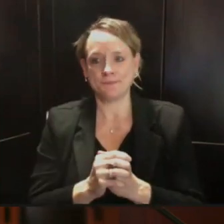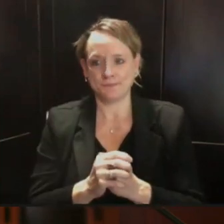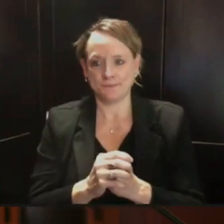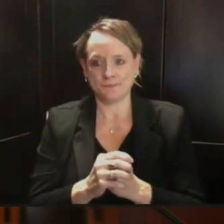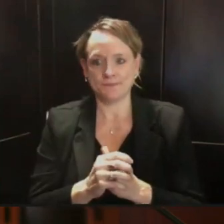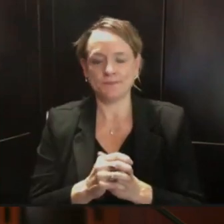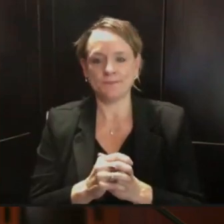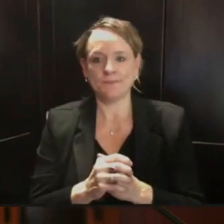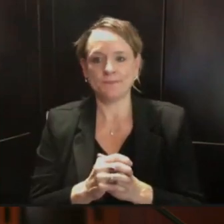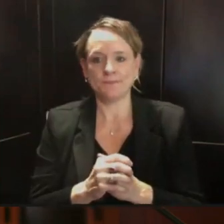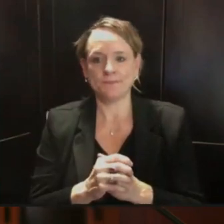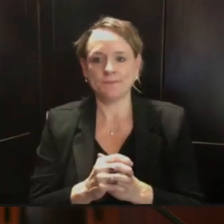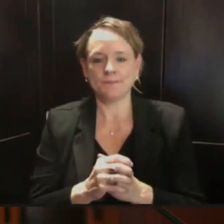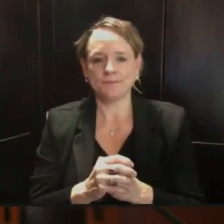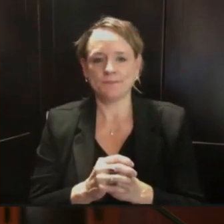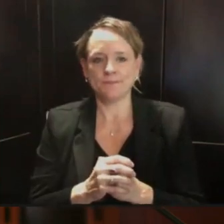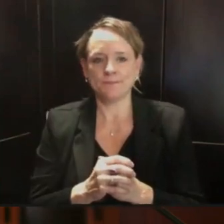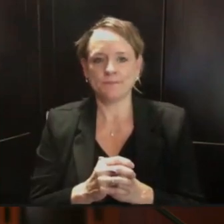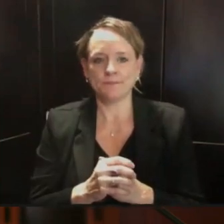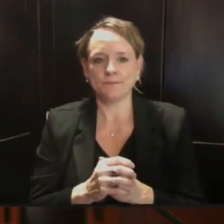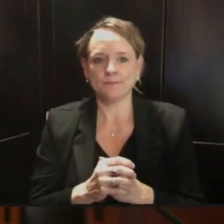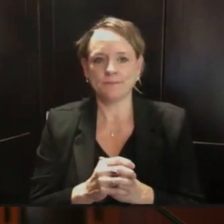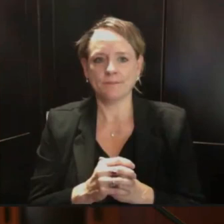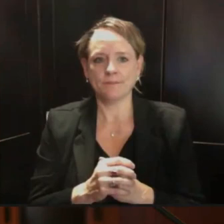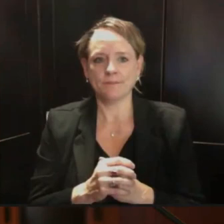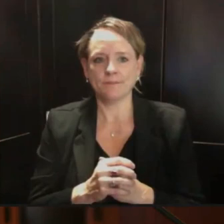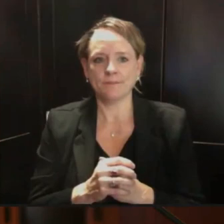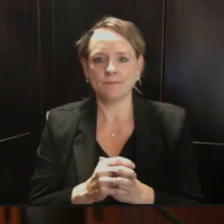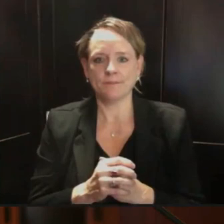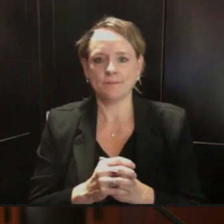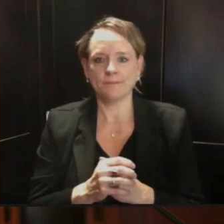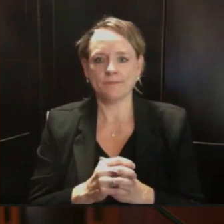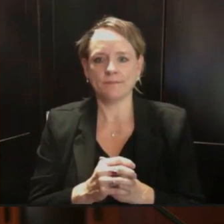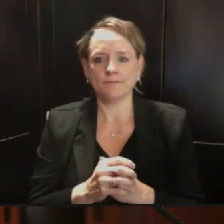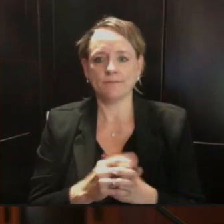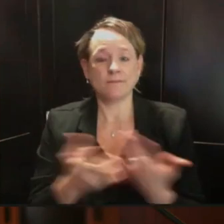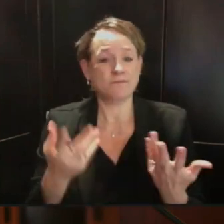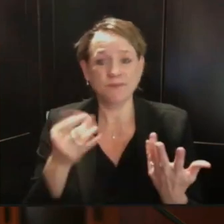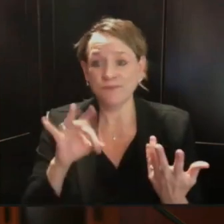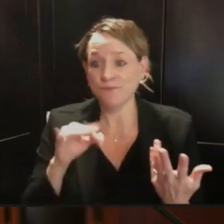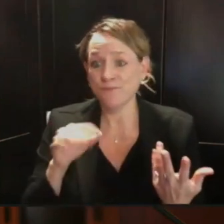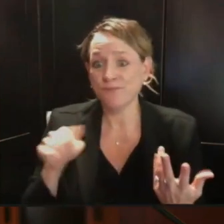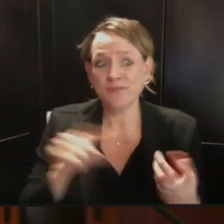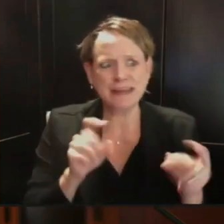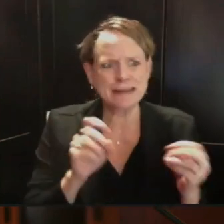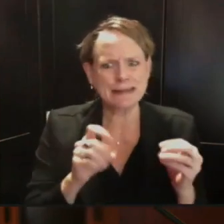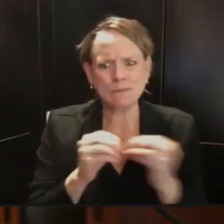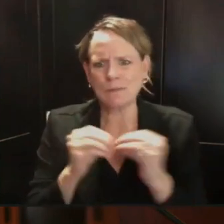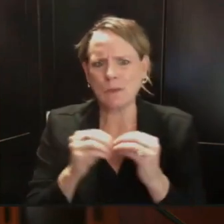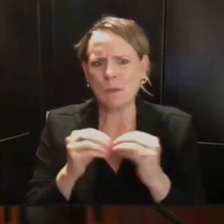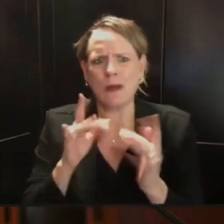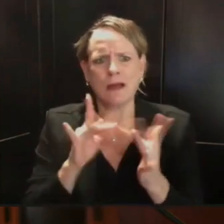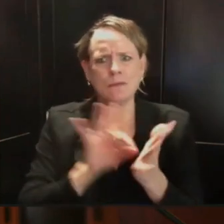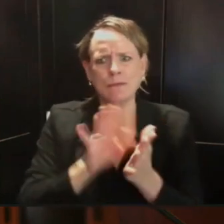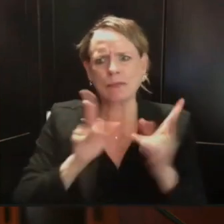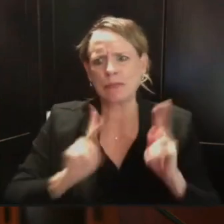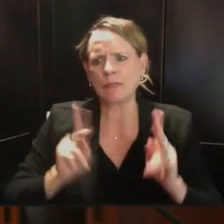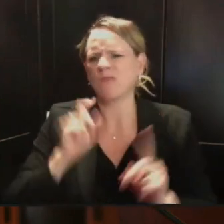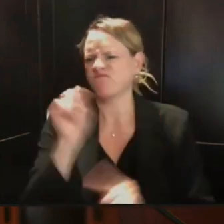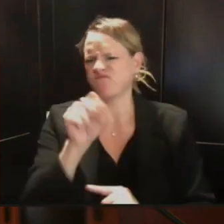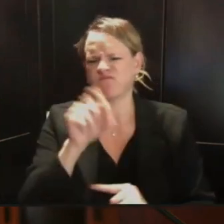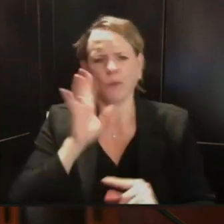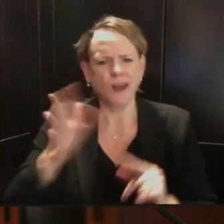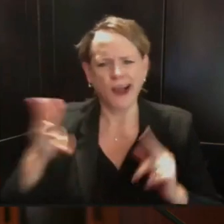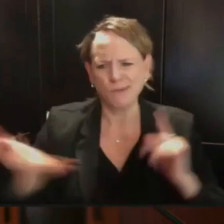roll into the, into following weeks with additional contact tracing assets. Local communities continue also to, to staff up.